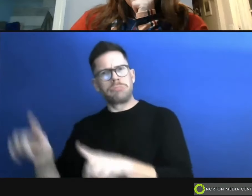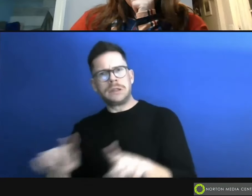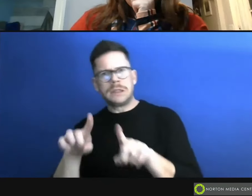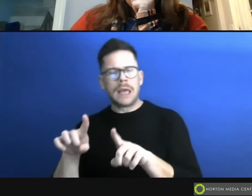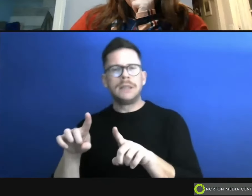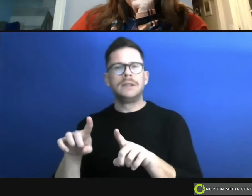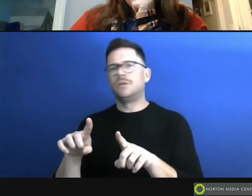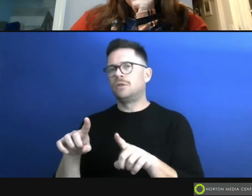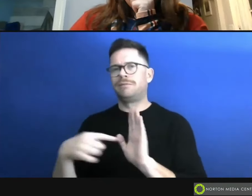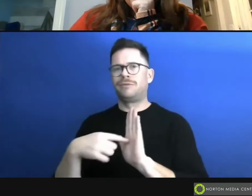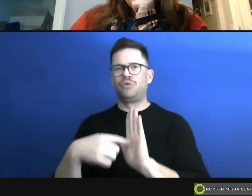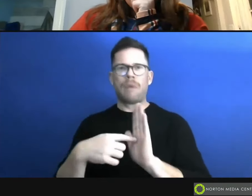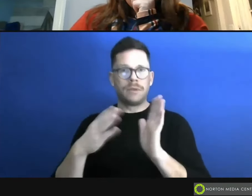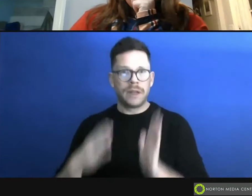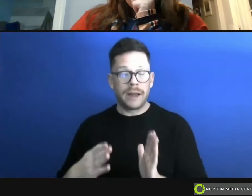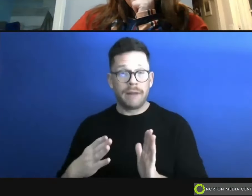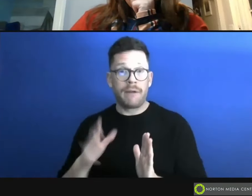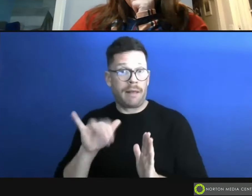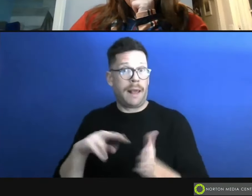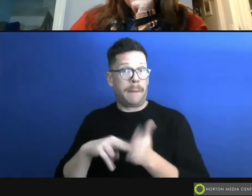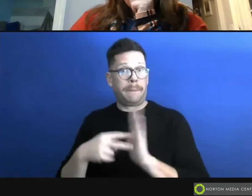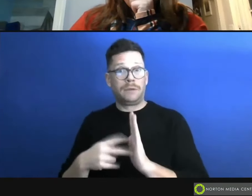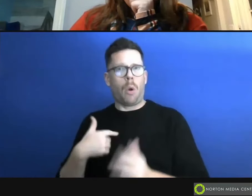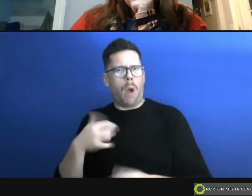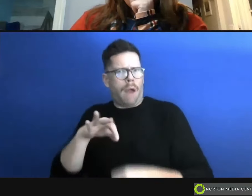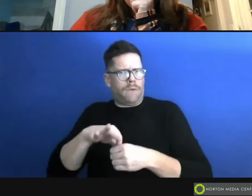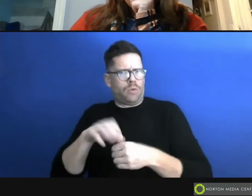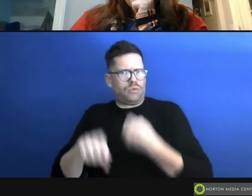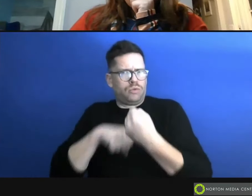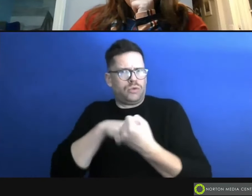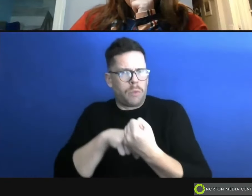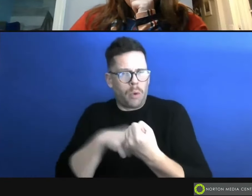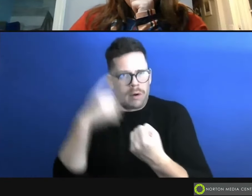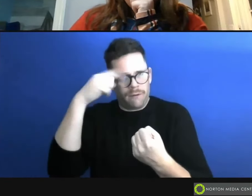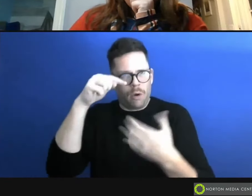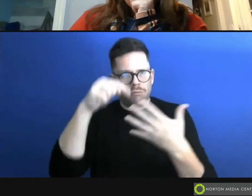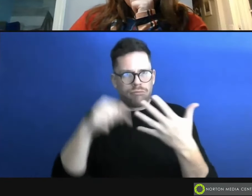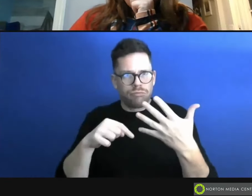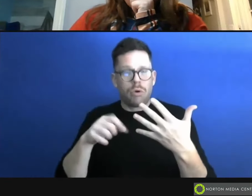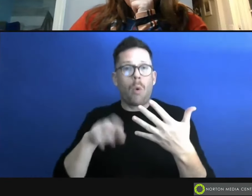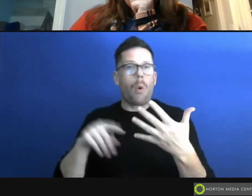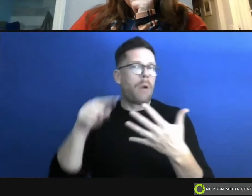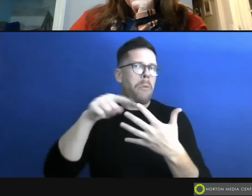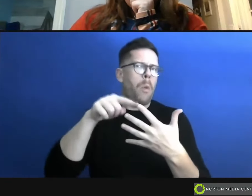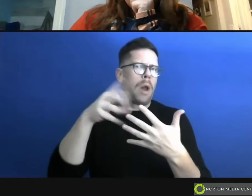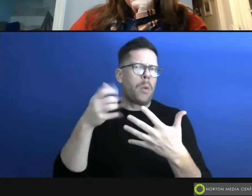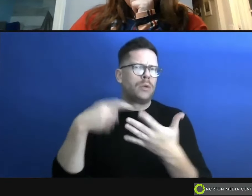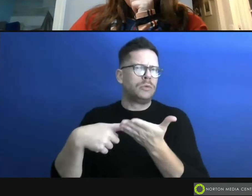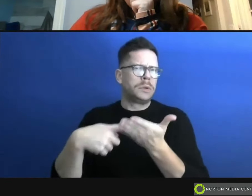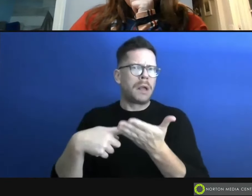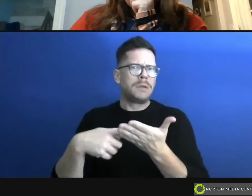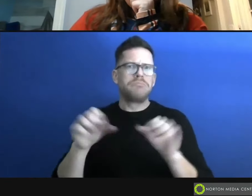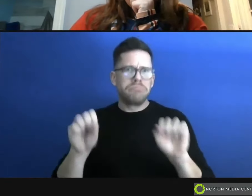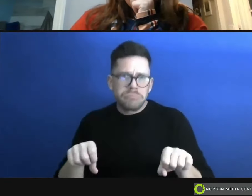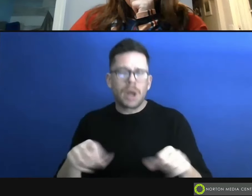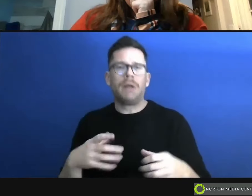consensus may be, um, that you're voting to support her, support for these, or there's one that you really want to discuss and you're really,